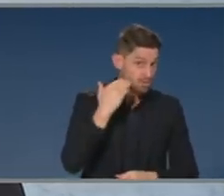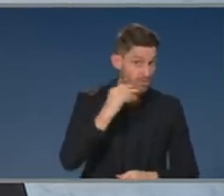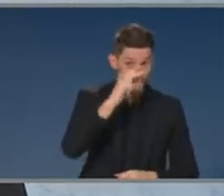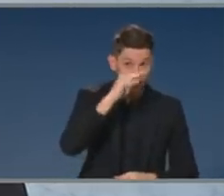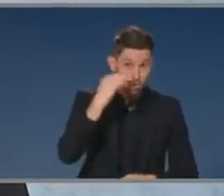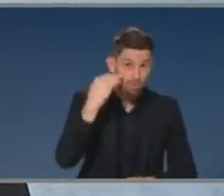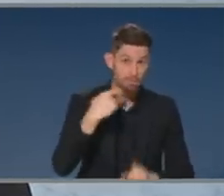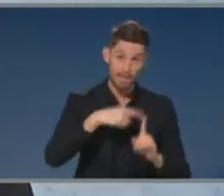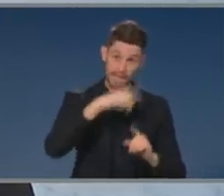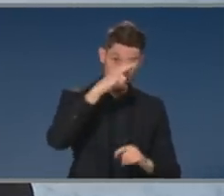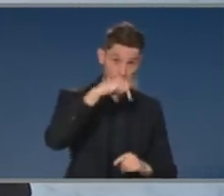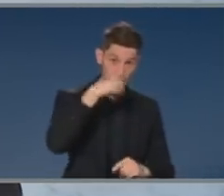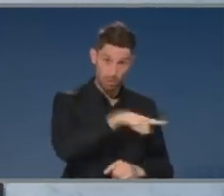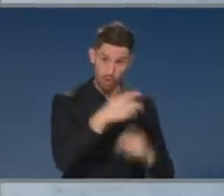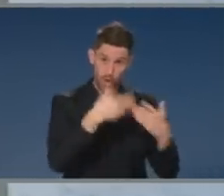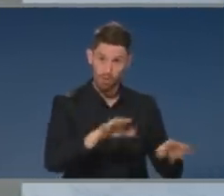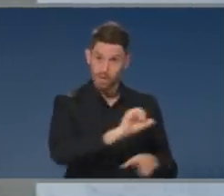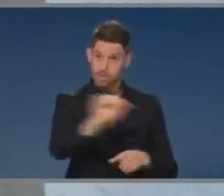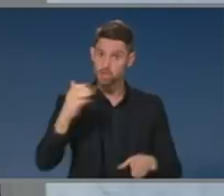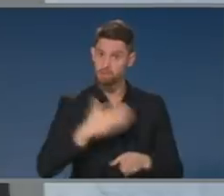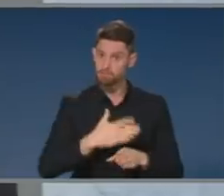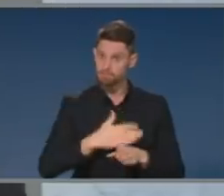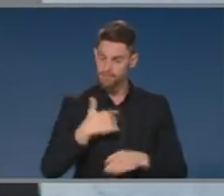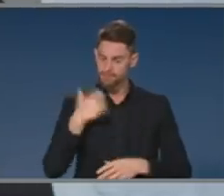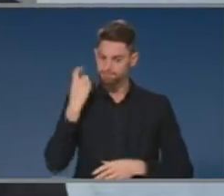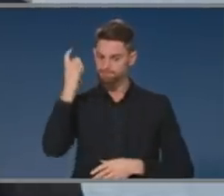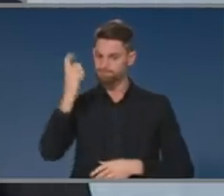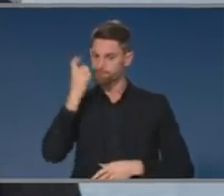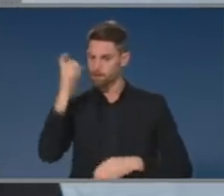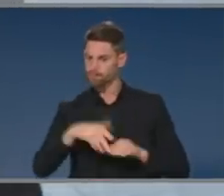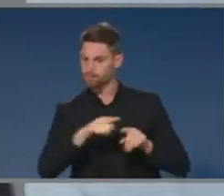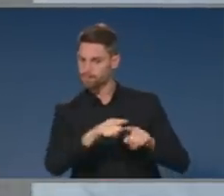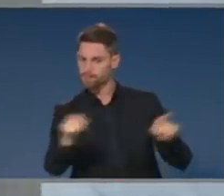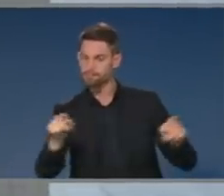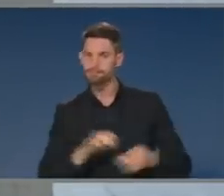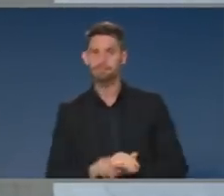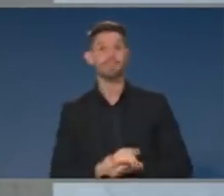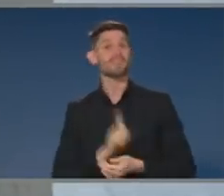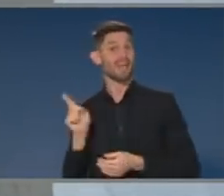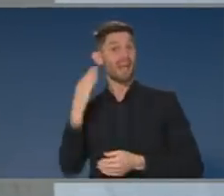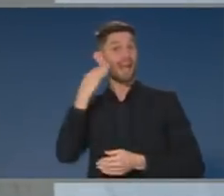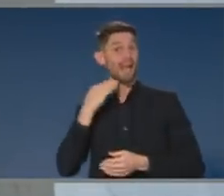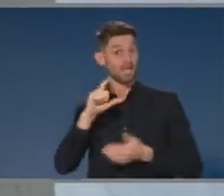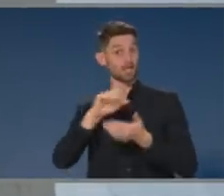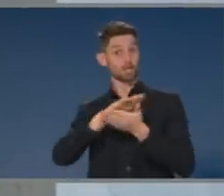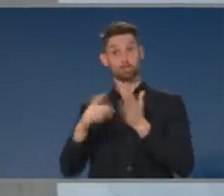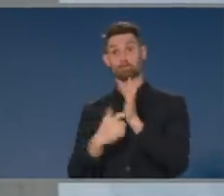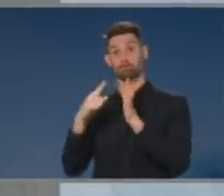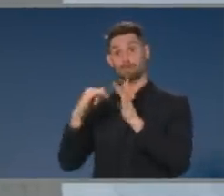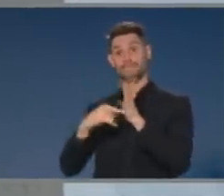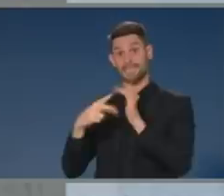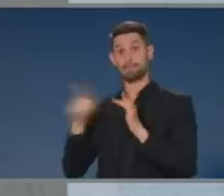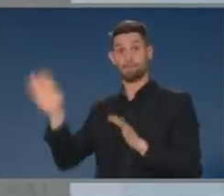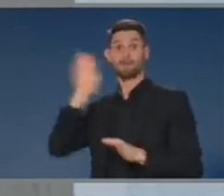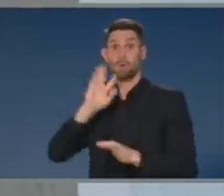why it's so important we move quickly. I mean, one of the points Christine made today in response to issues that were raised is that the more we're